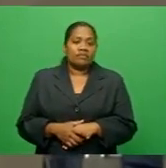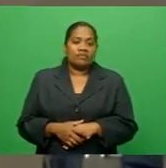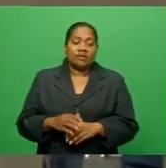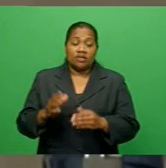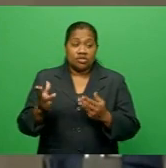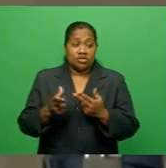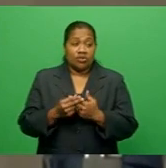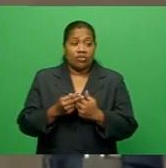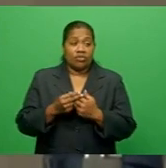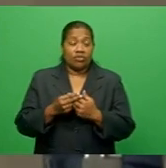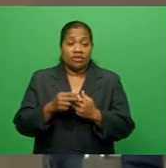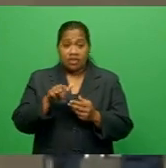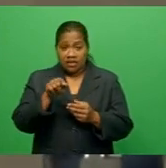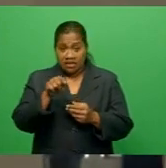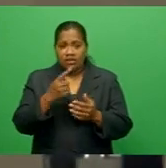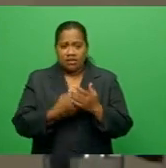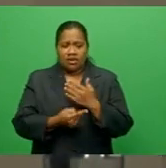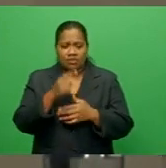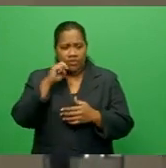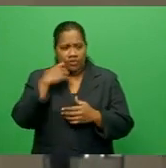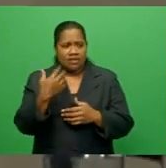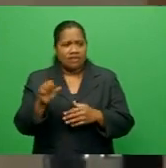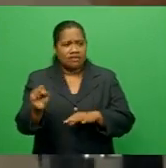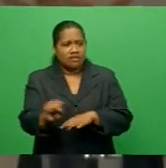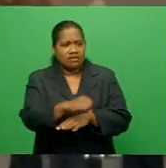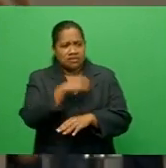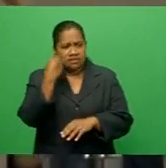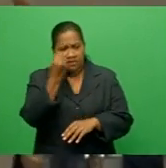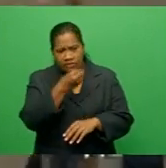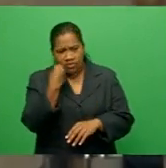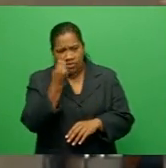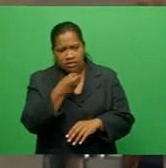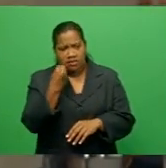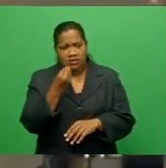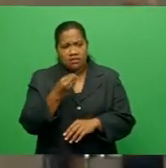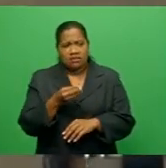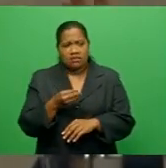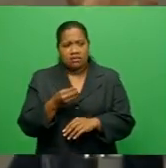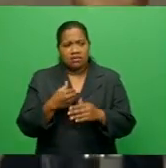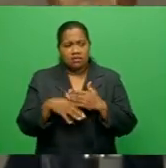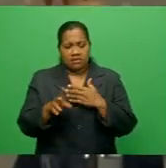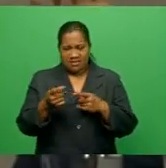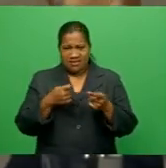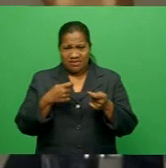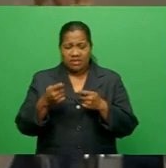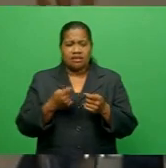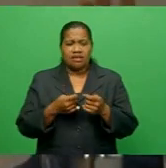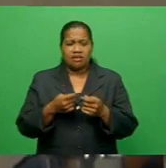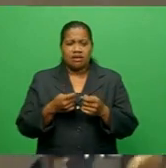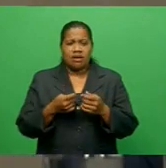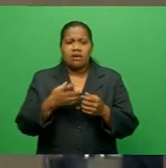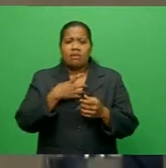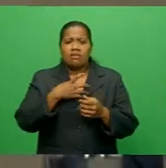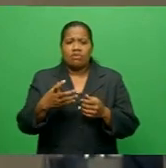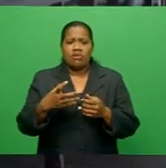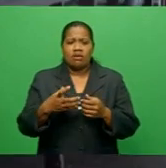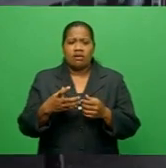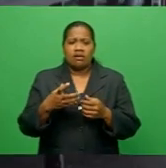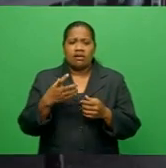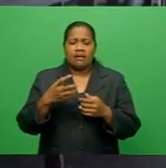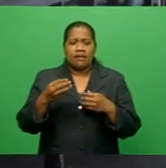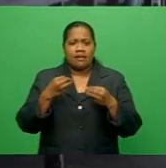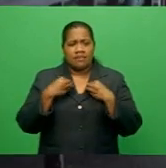can rent it out, as well as the S&E market, more businesses that can operate on that.